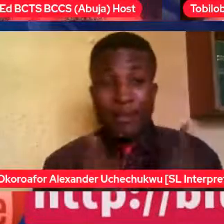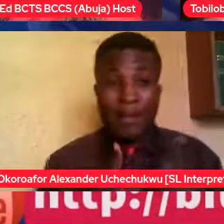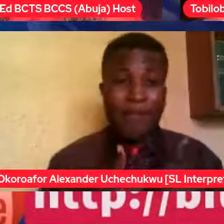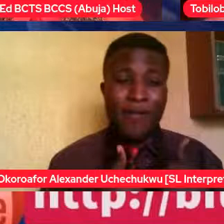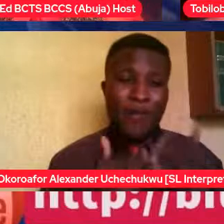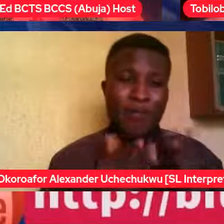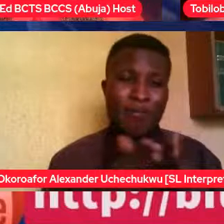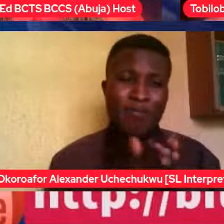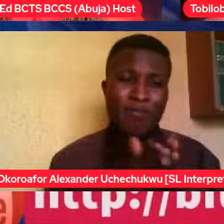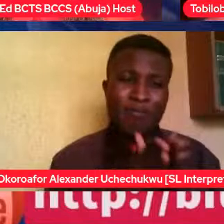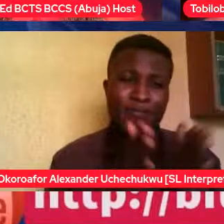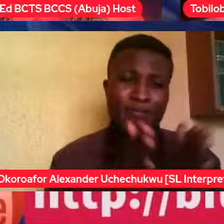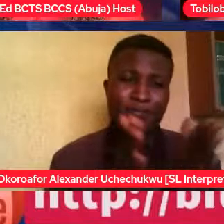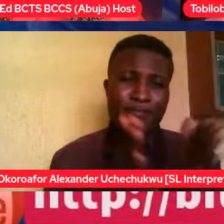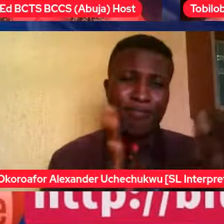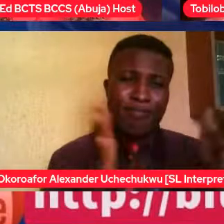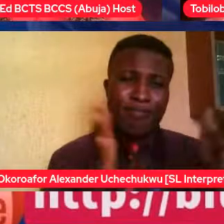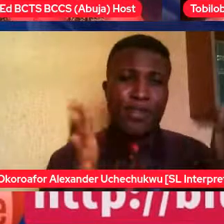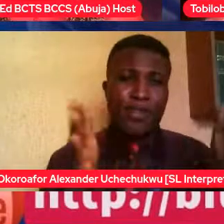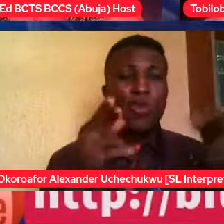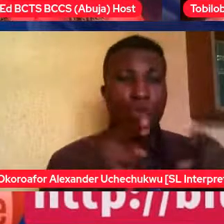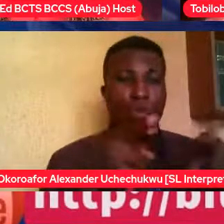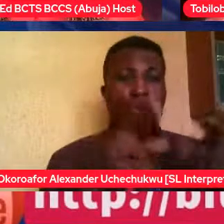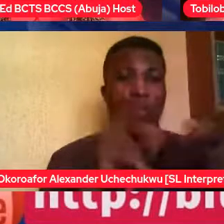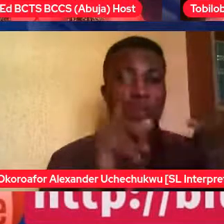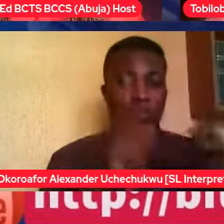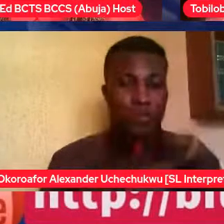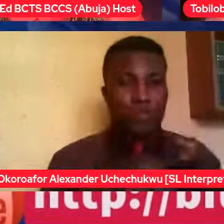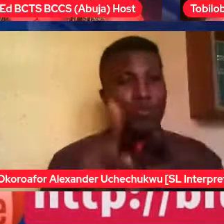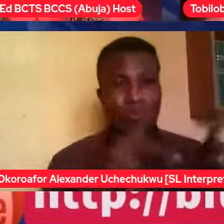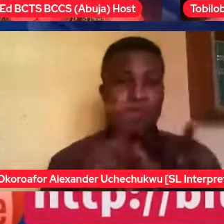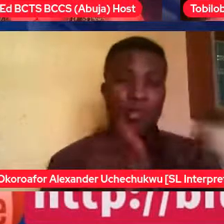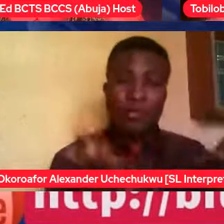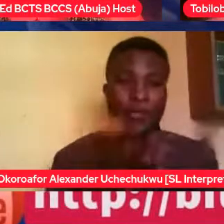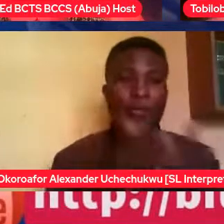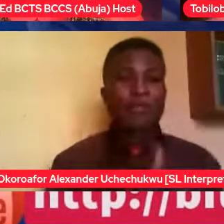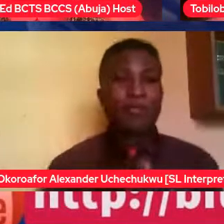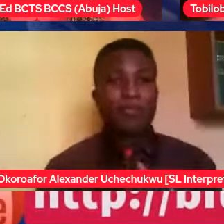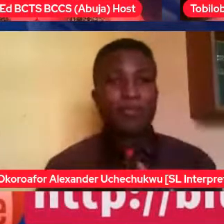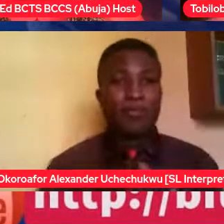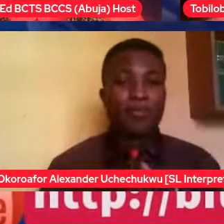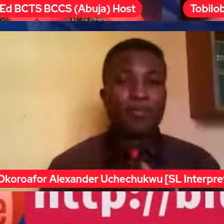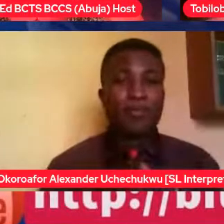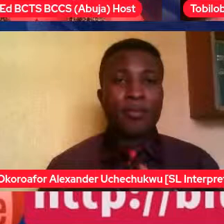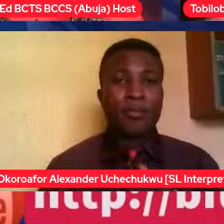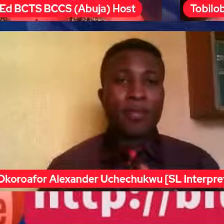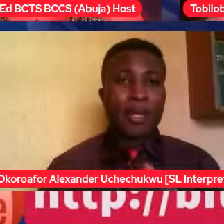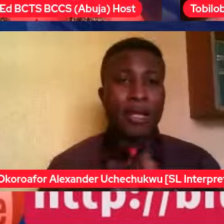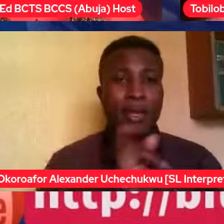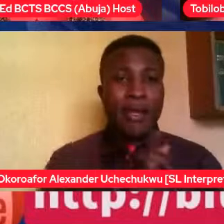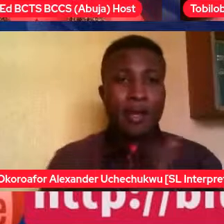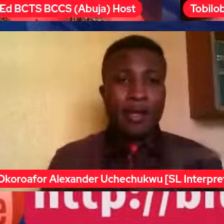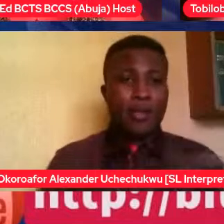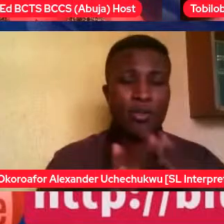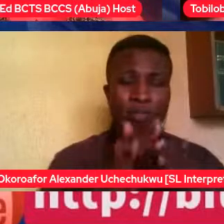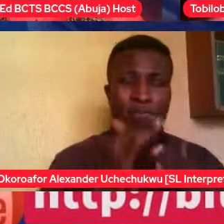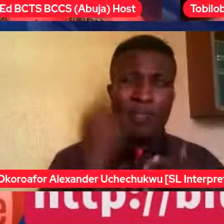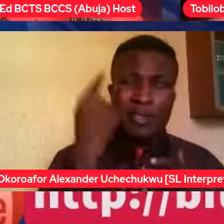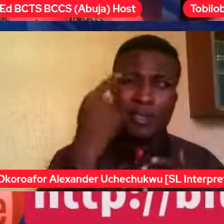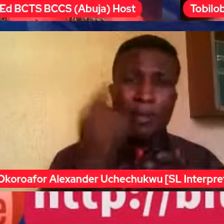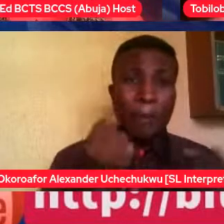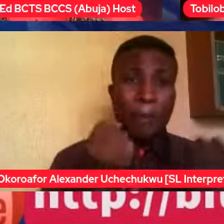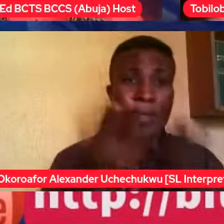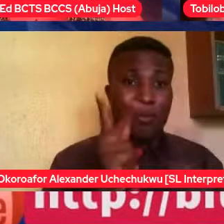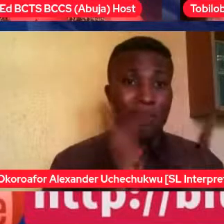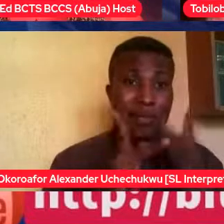You, friends, you know, I don't think a lot of parents realize that how they speak to their children, become their children's inner voice, become